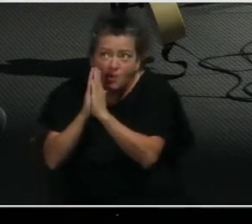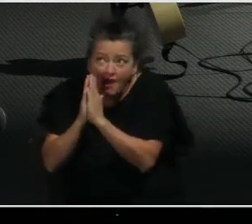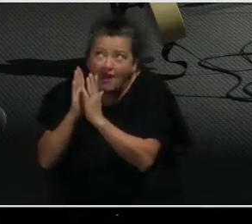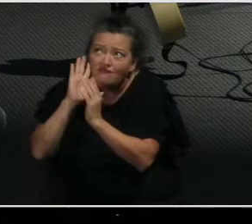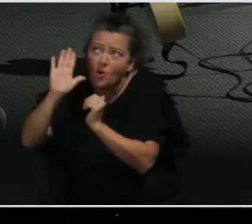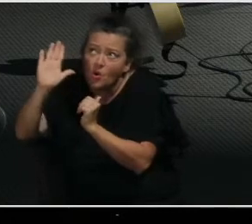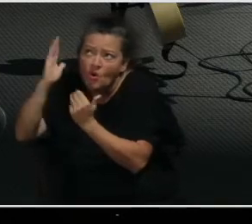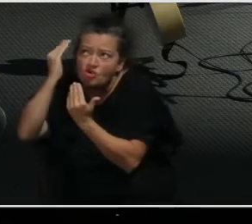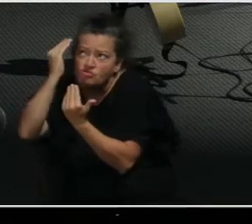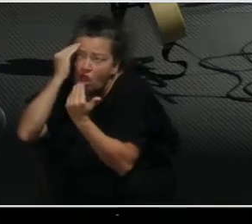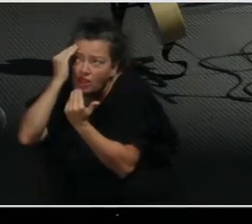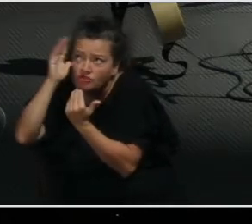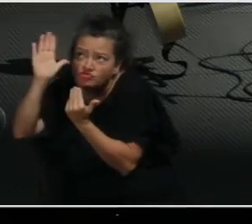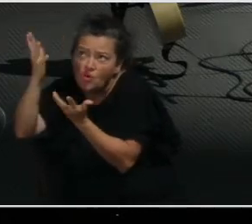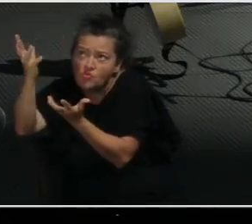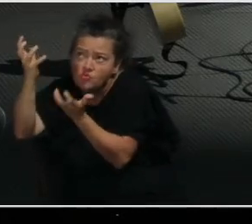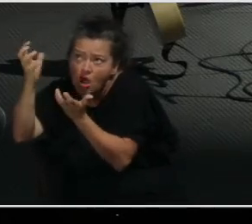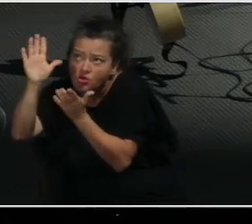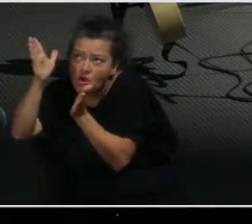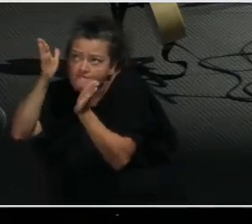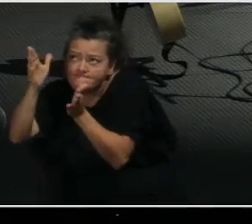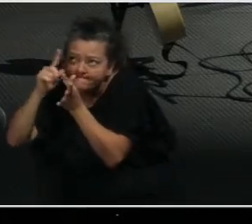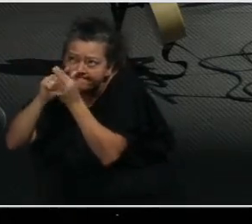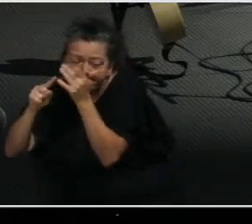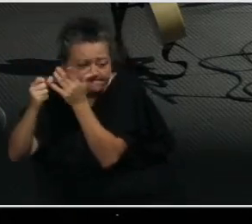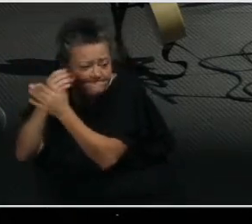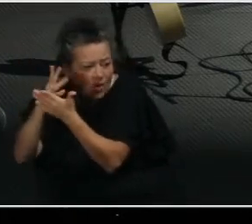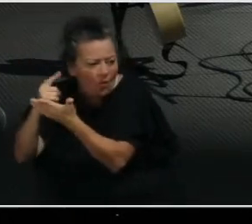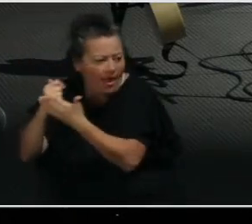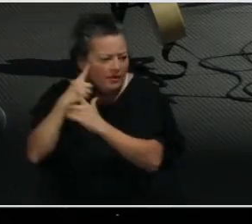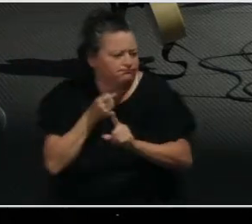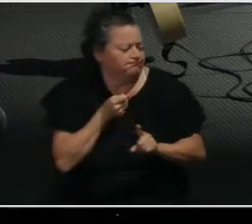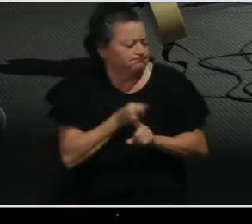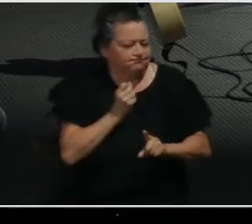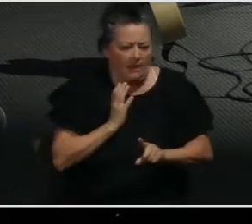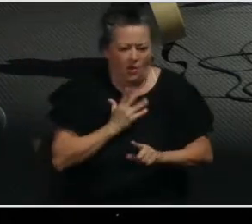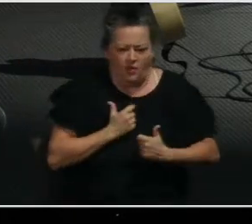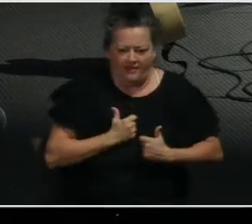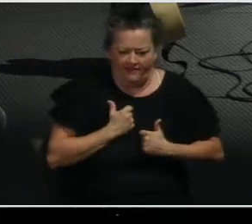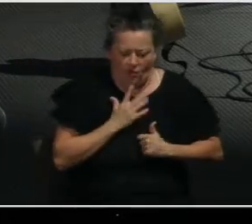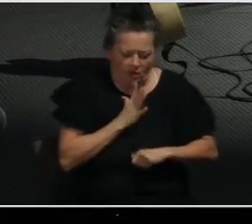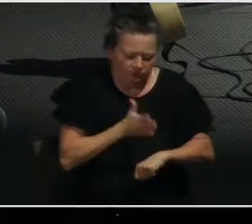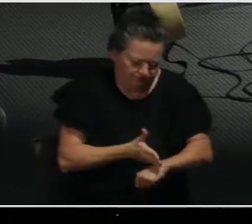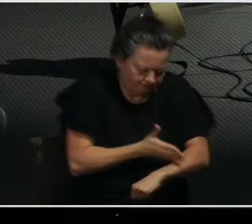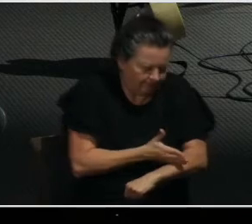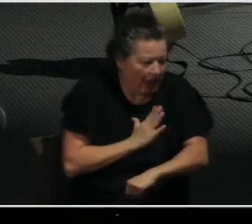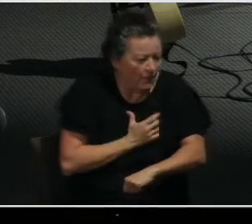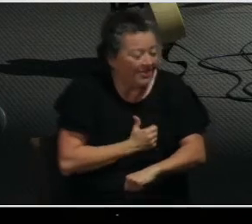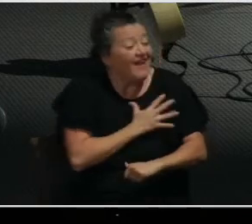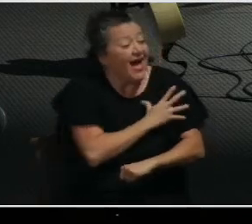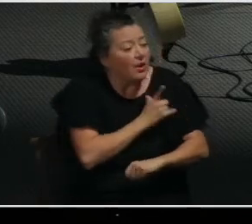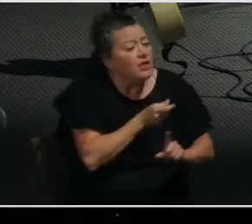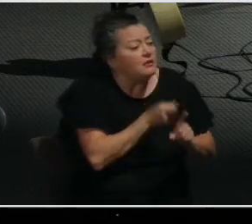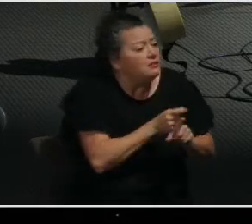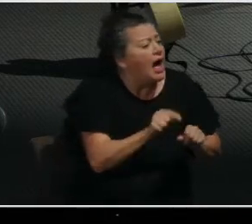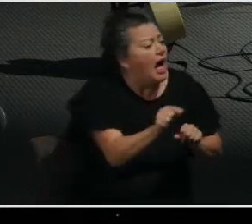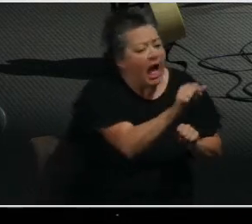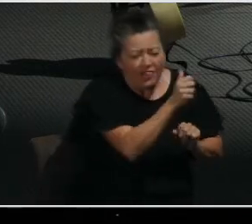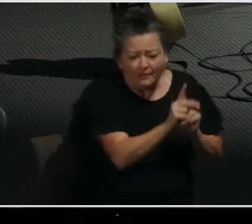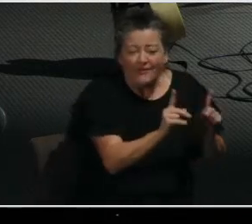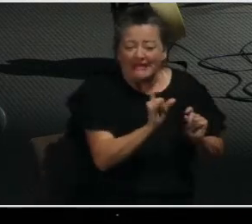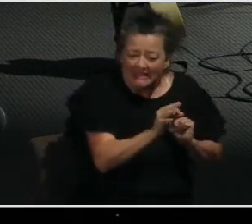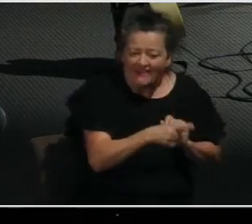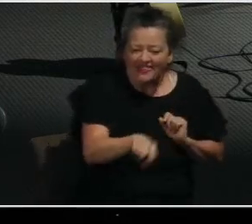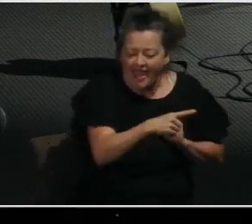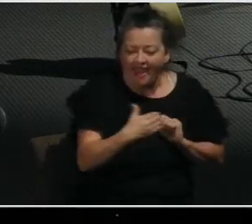and in every area of the lives of the people that we pray for. And this might be why Paul prayed this, because he knew that the